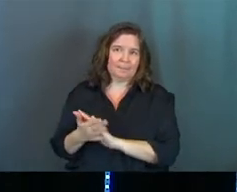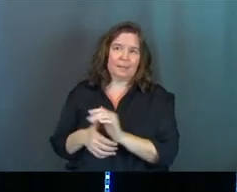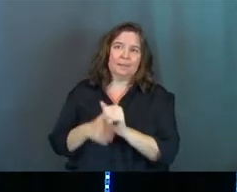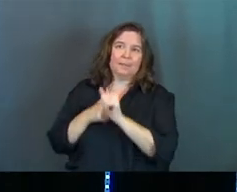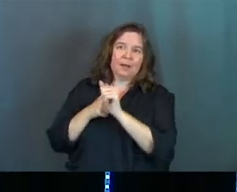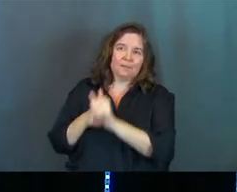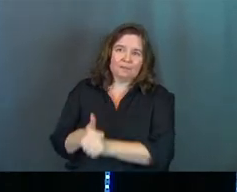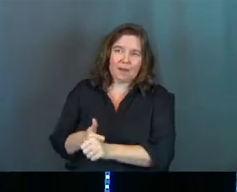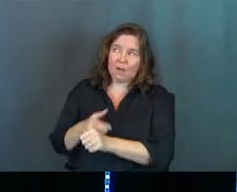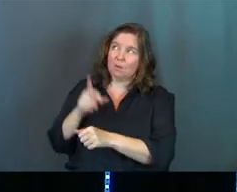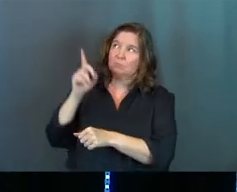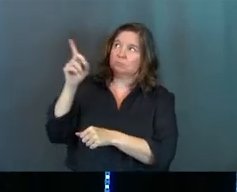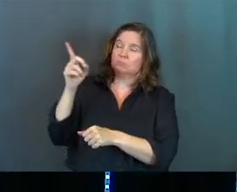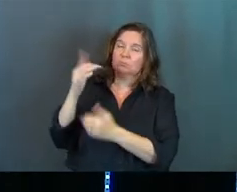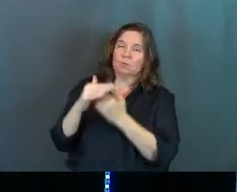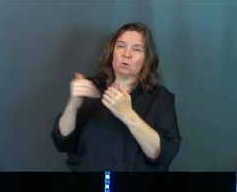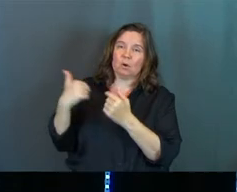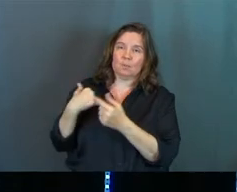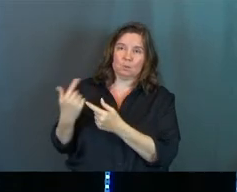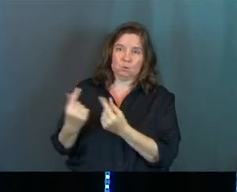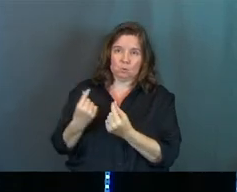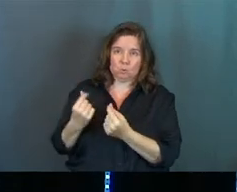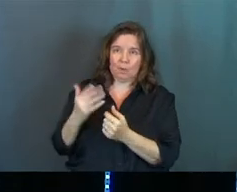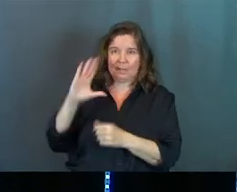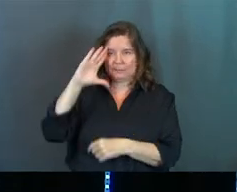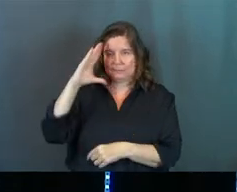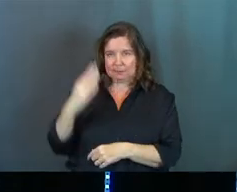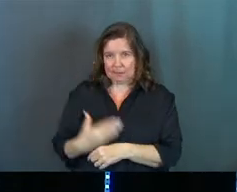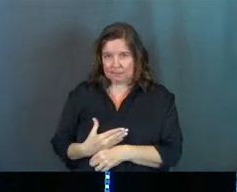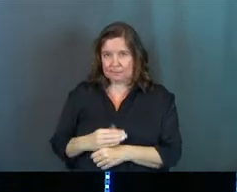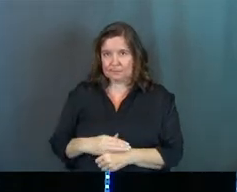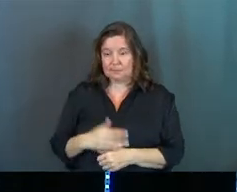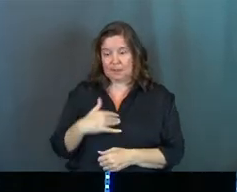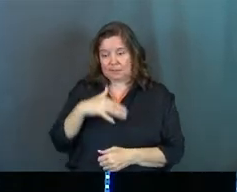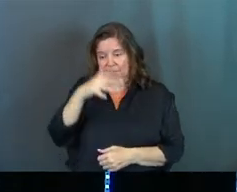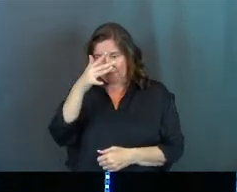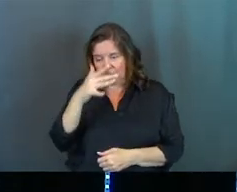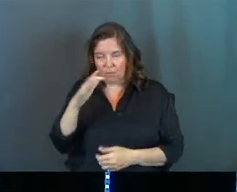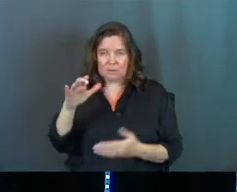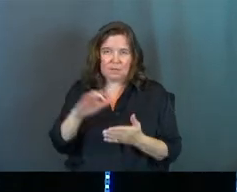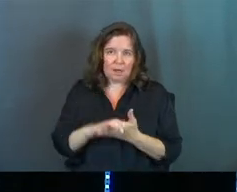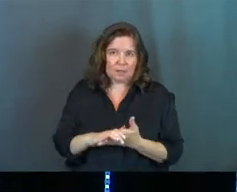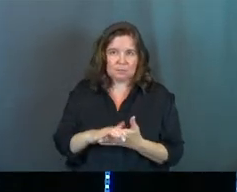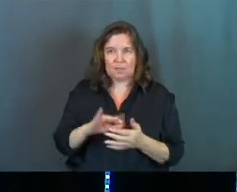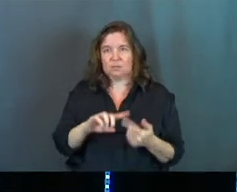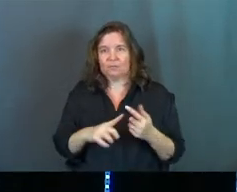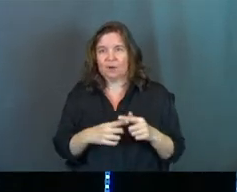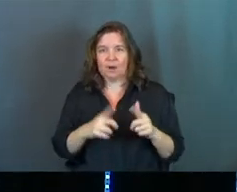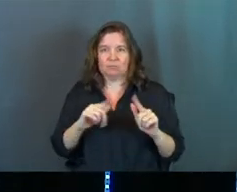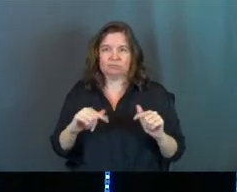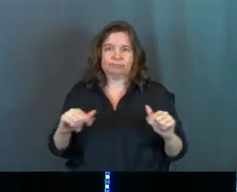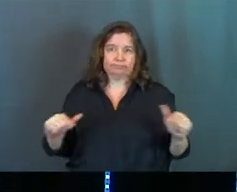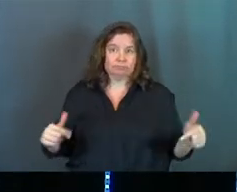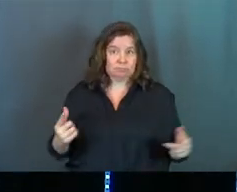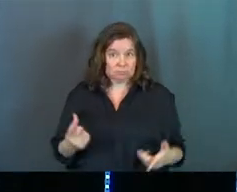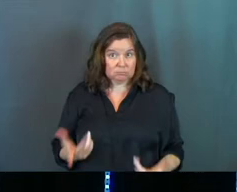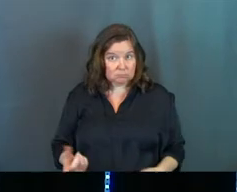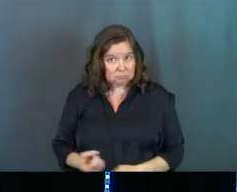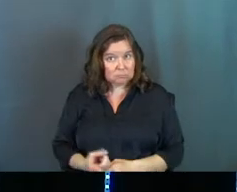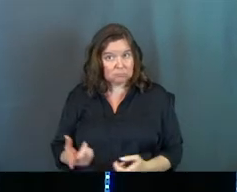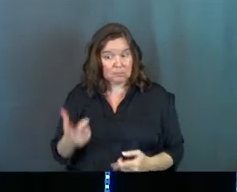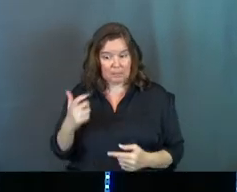following the direction that he has called me to go as a son, as a father, as a husband, as a friend in every relationship, right?